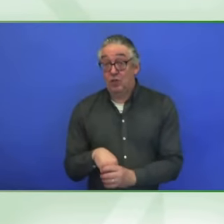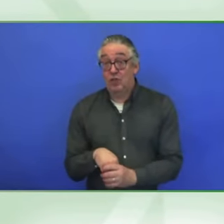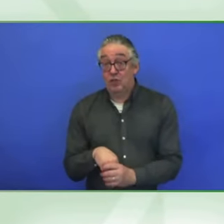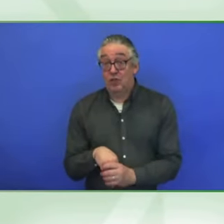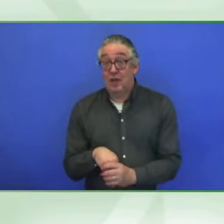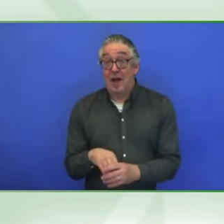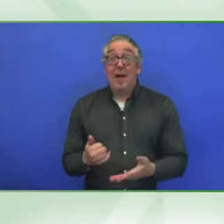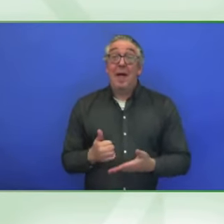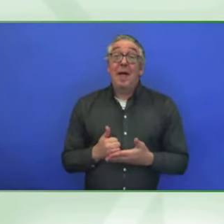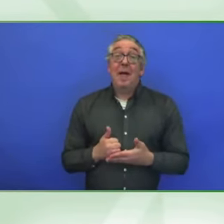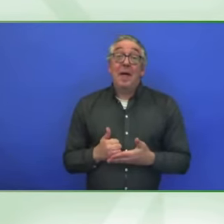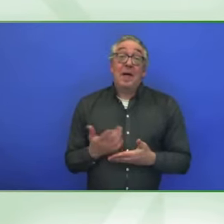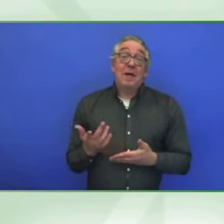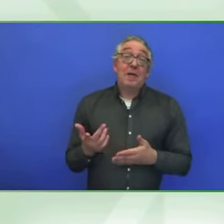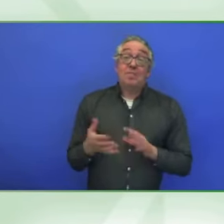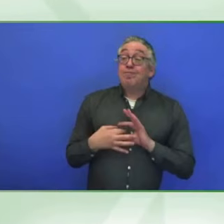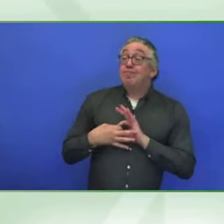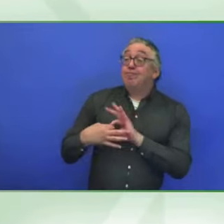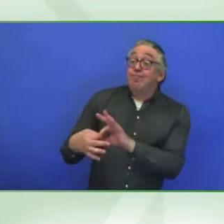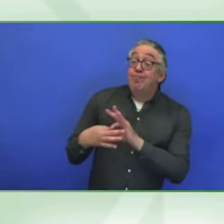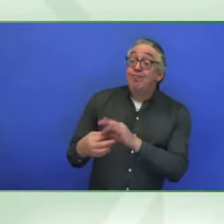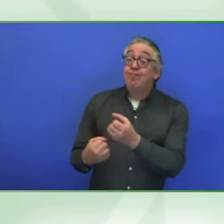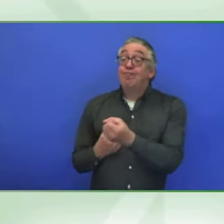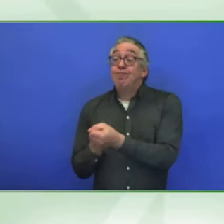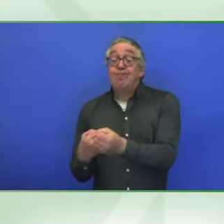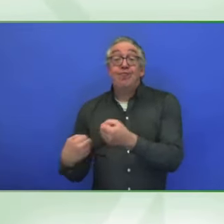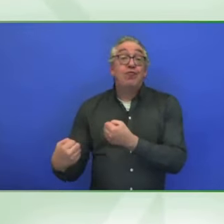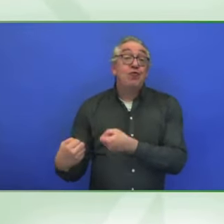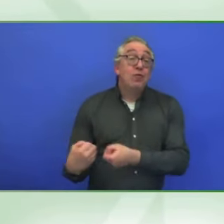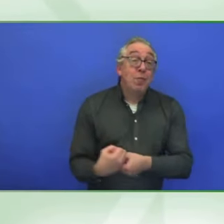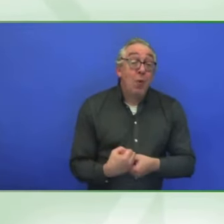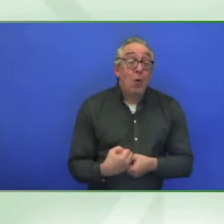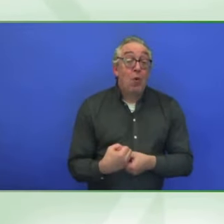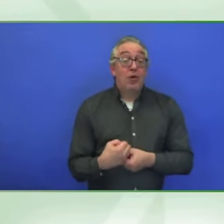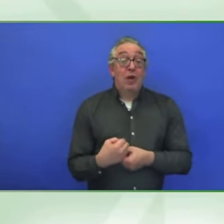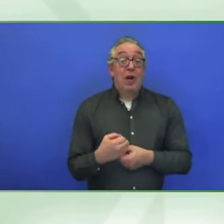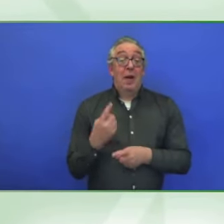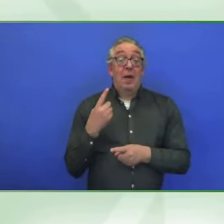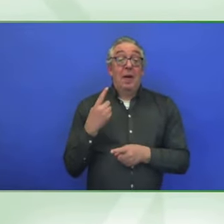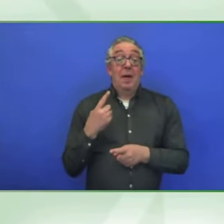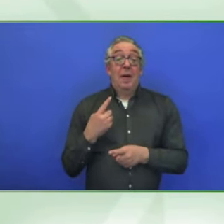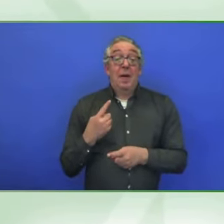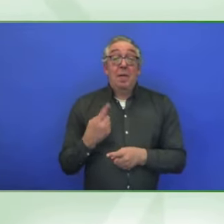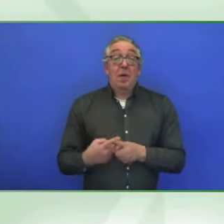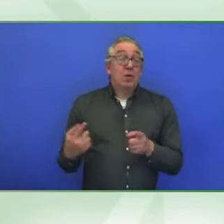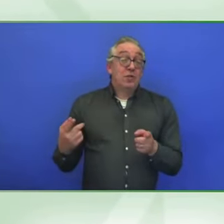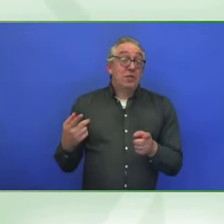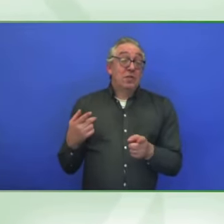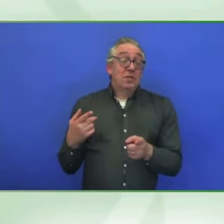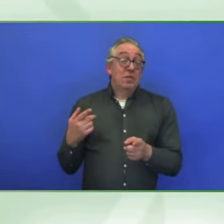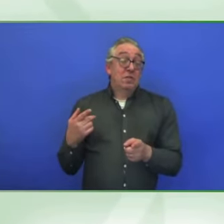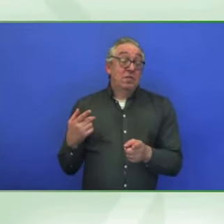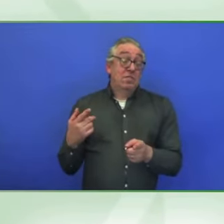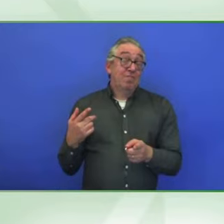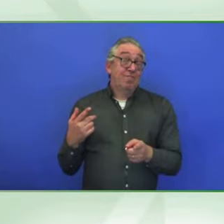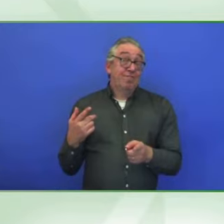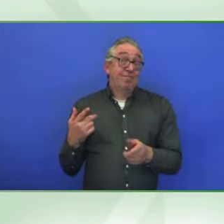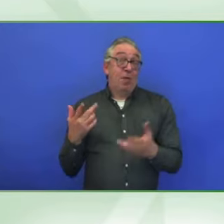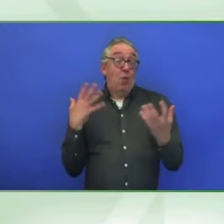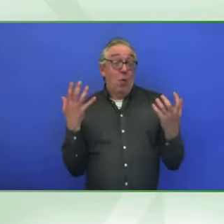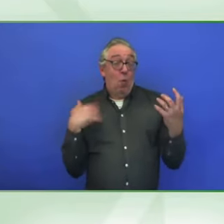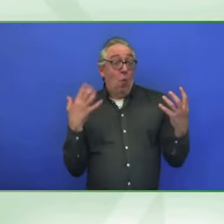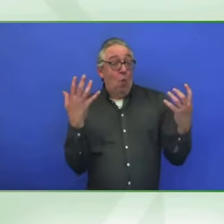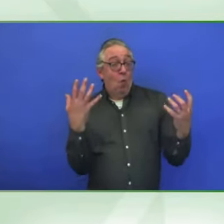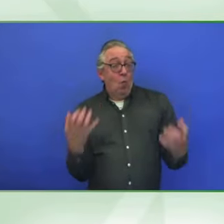equality must be our priority. The Zero Project conference can contribute to build societies free of discrimination